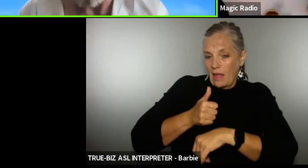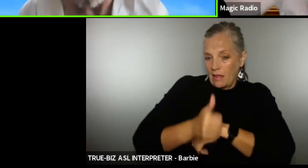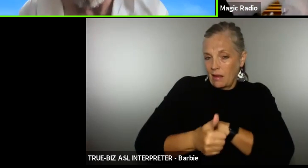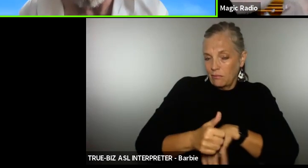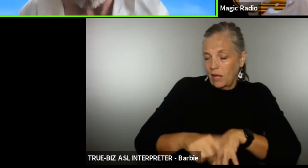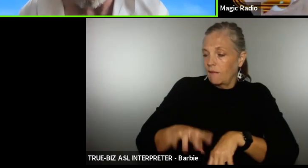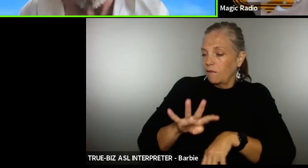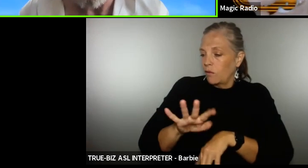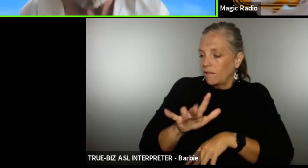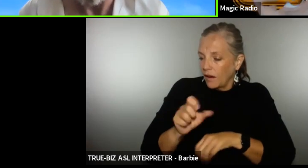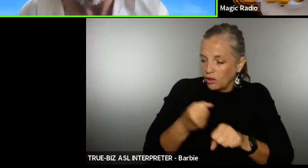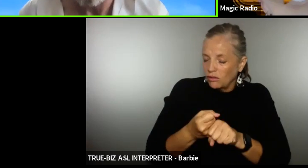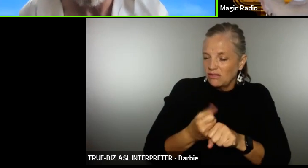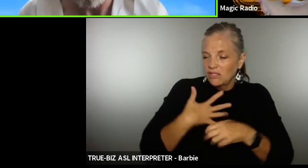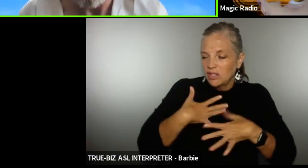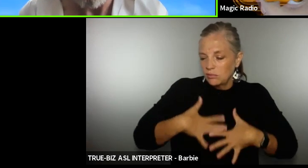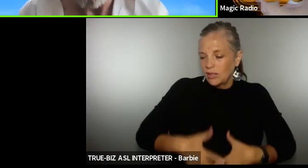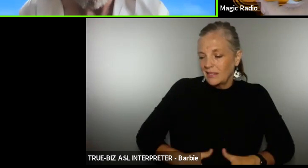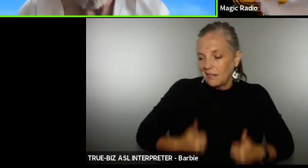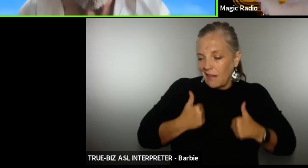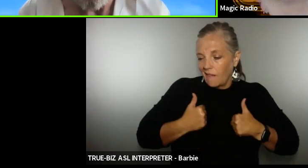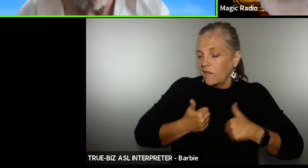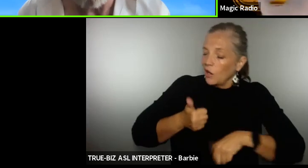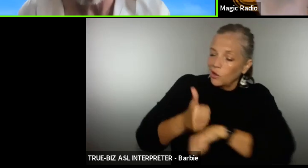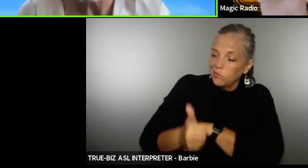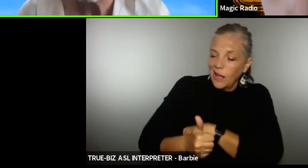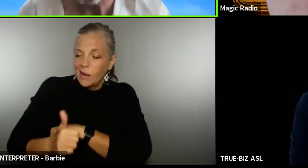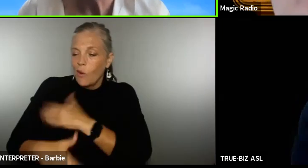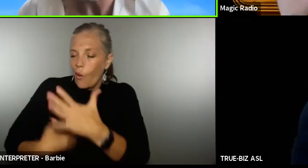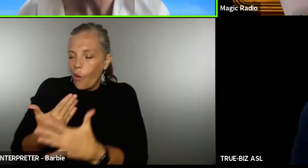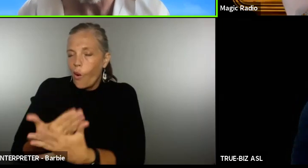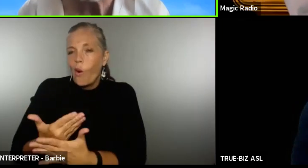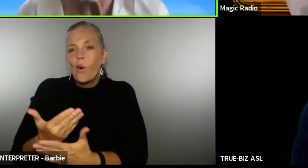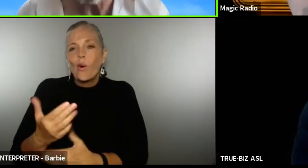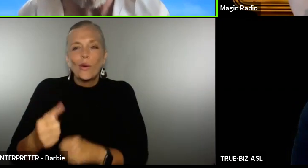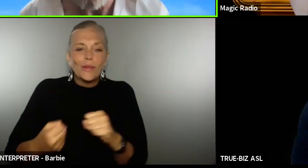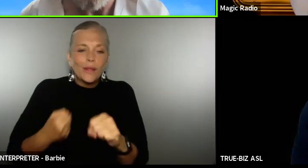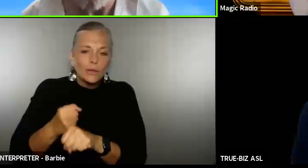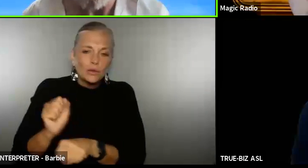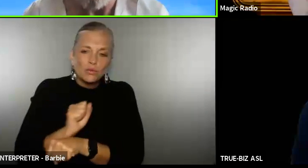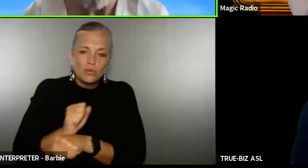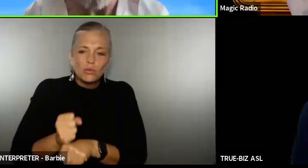could blame all those years in a bank I could also blame myself